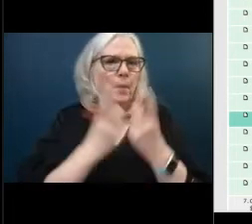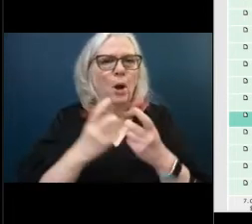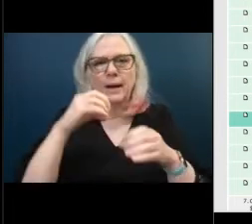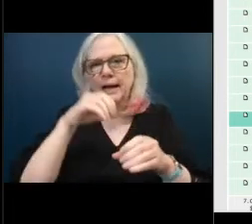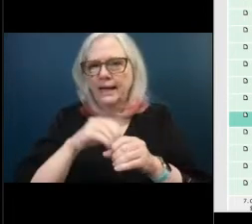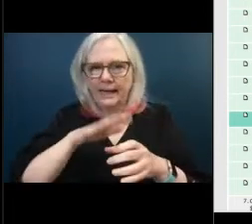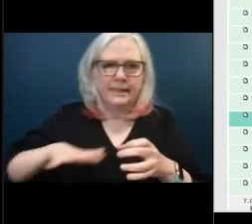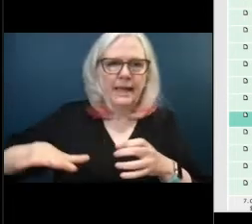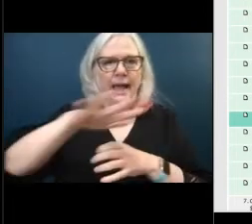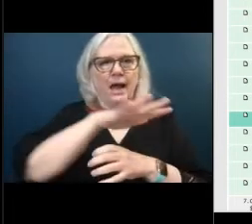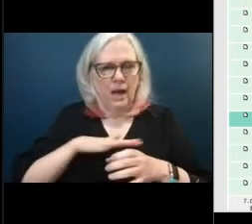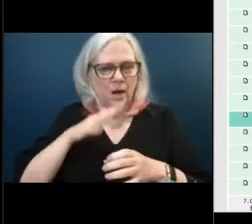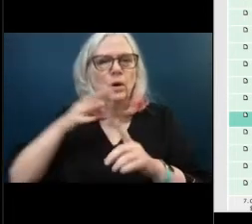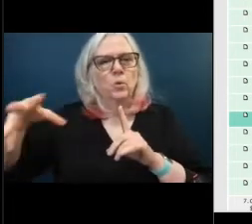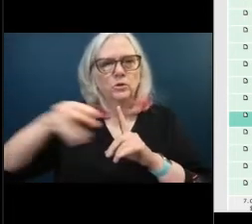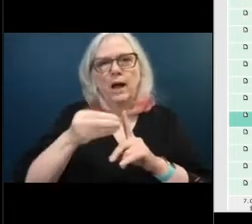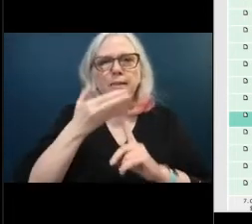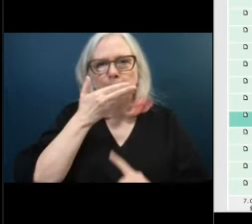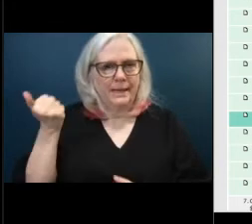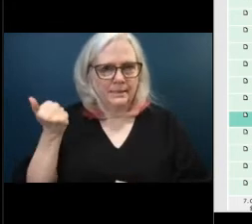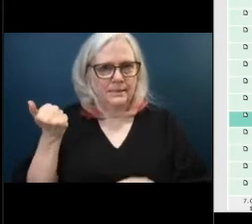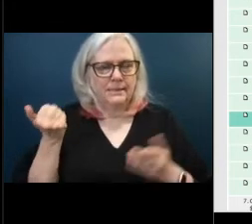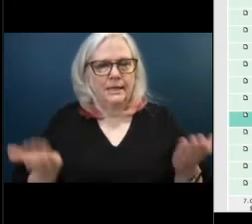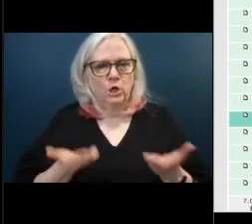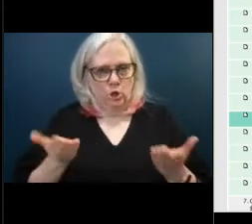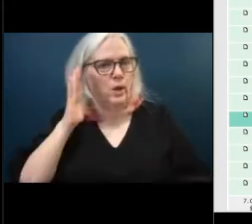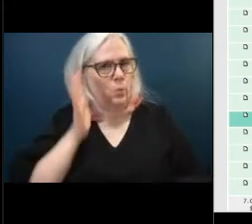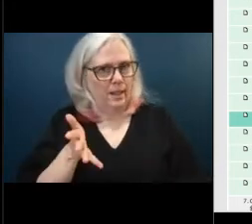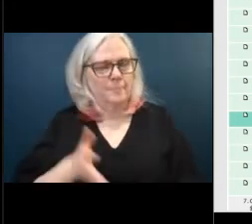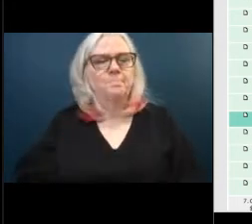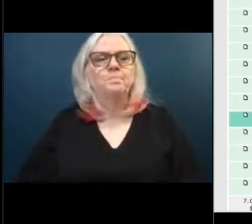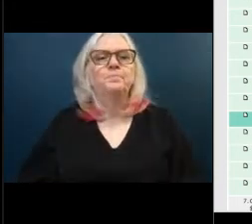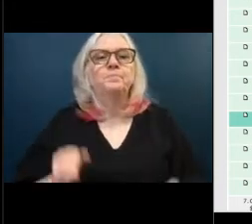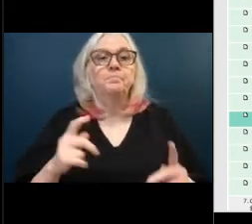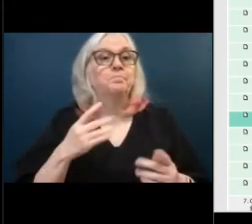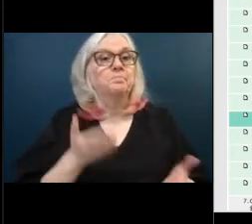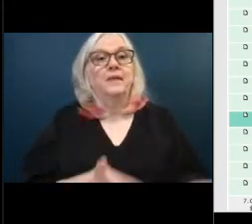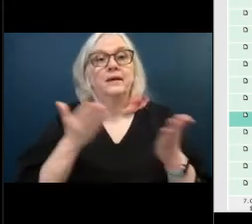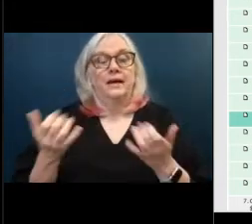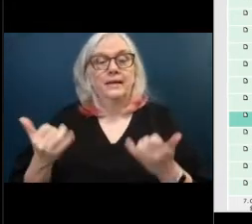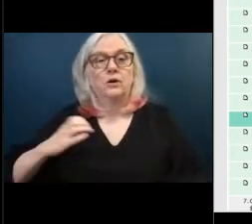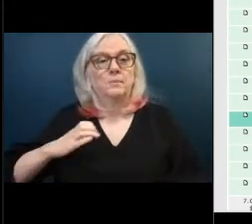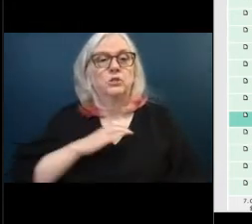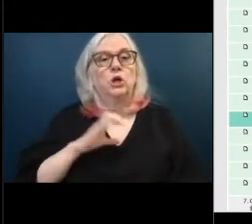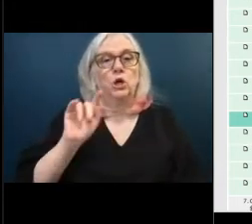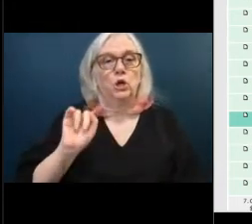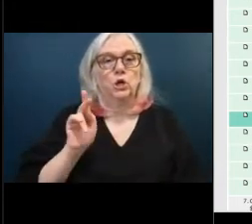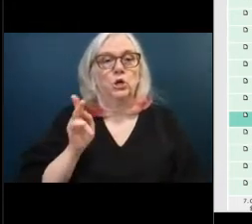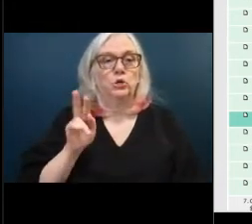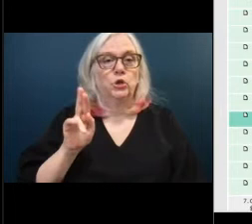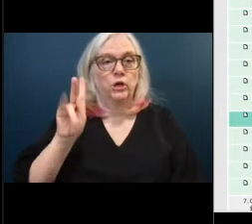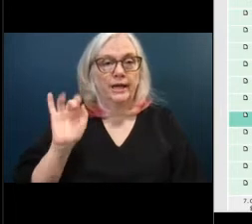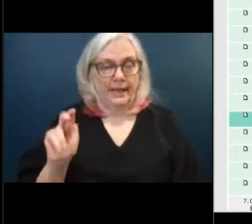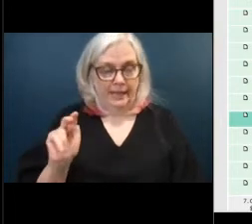this contract thank you all right commissioner turkin um so so i understand you know